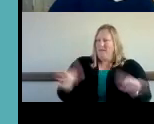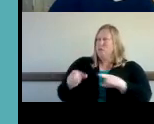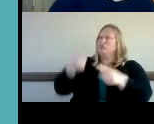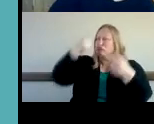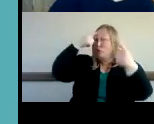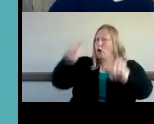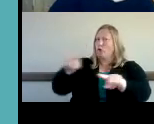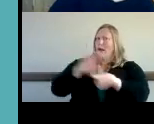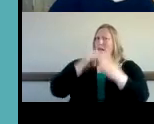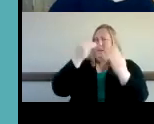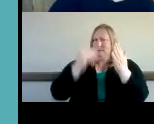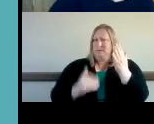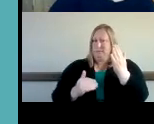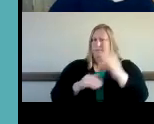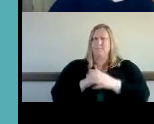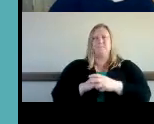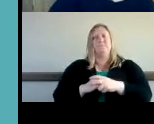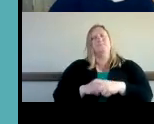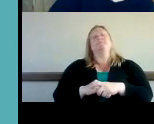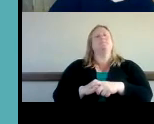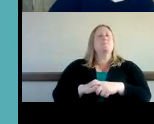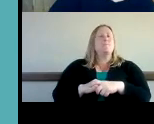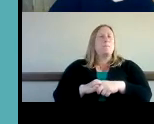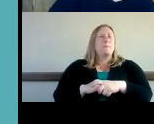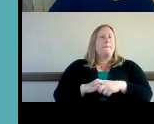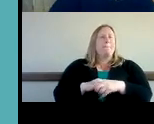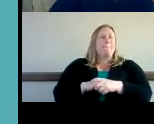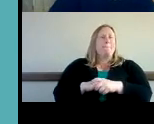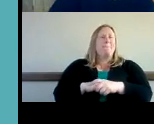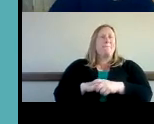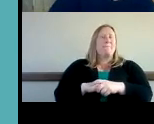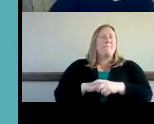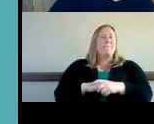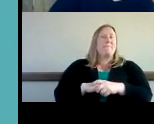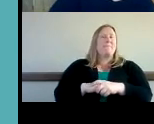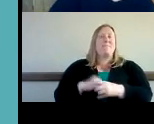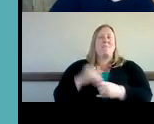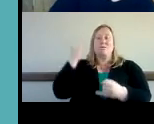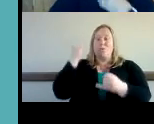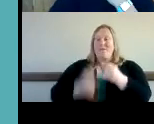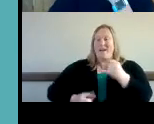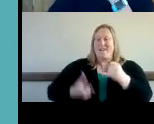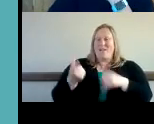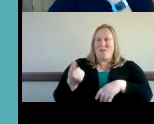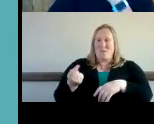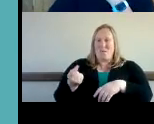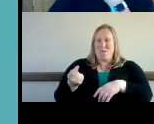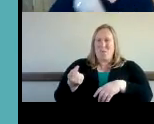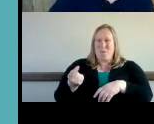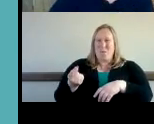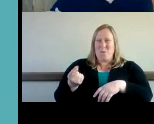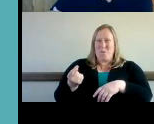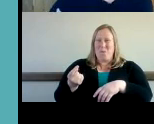and so then the final steps and i'm giving you all the little